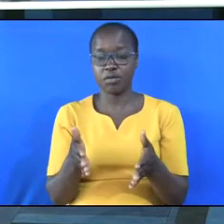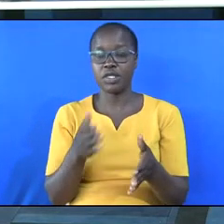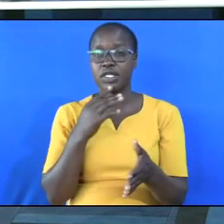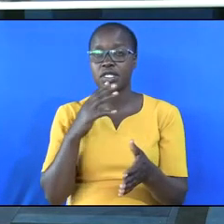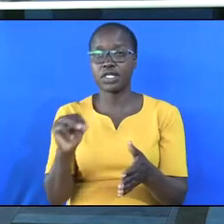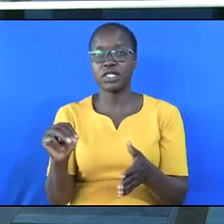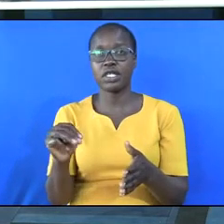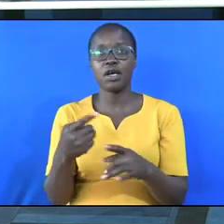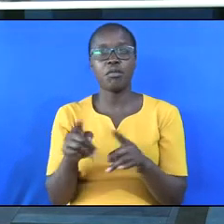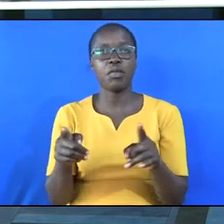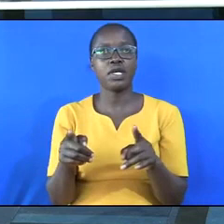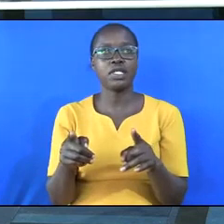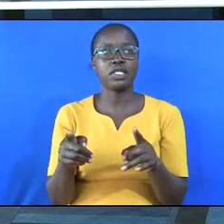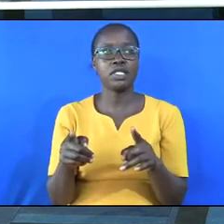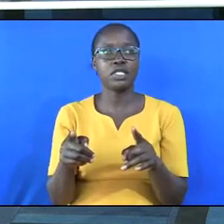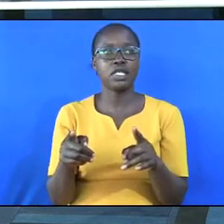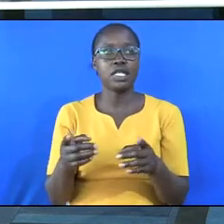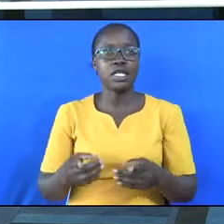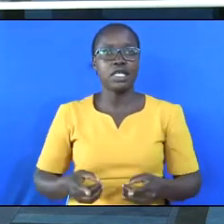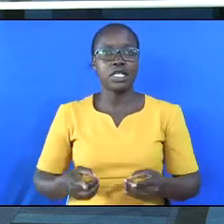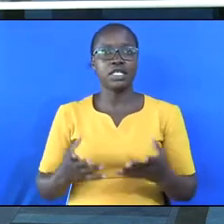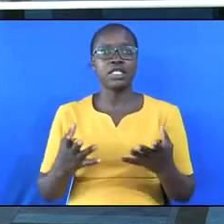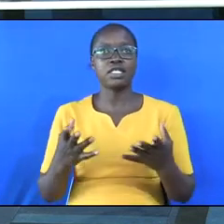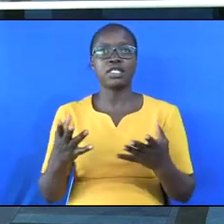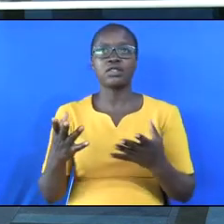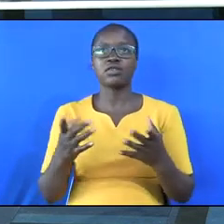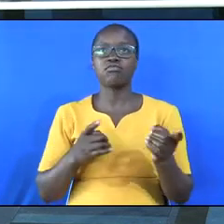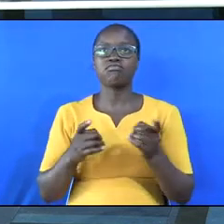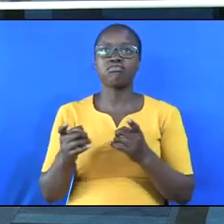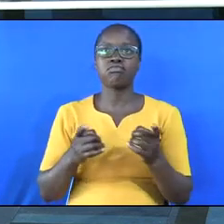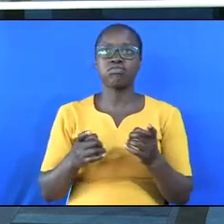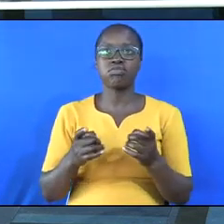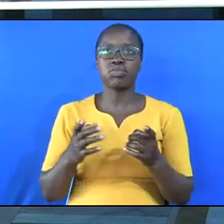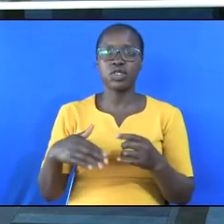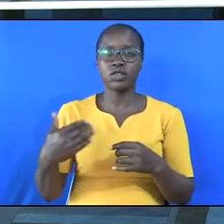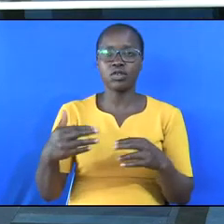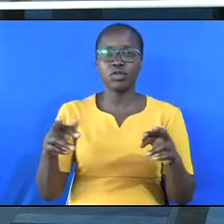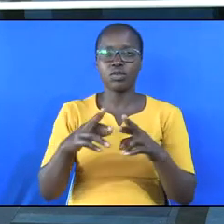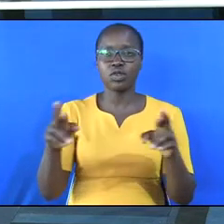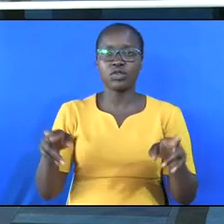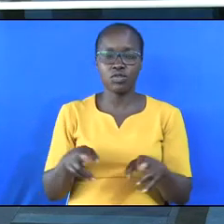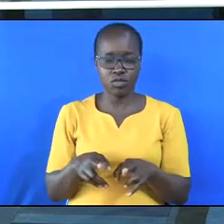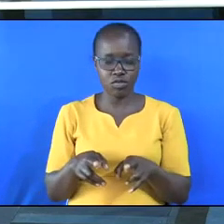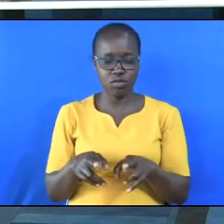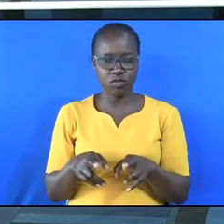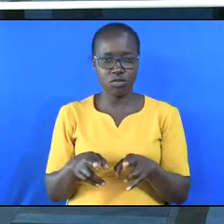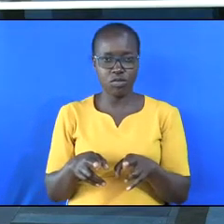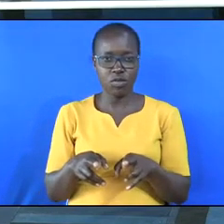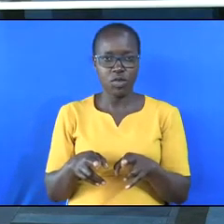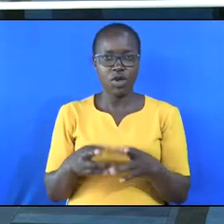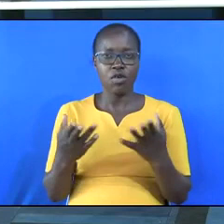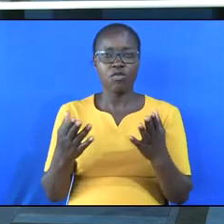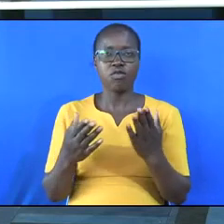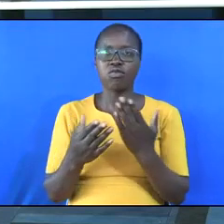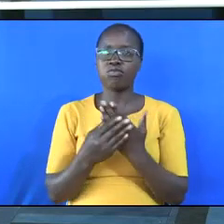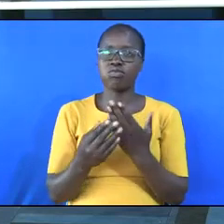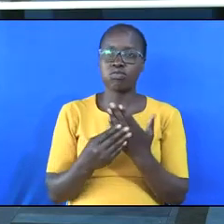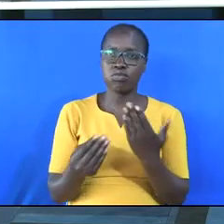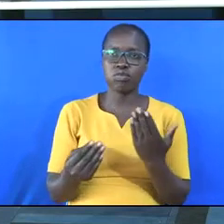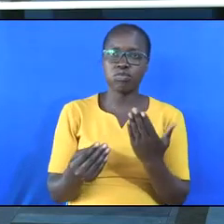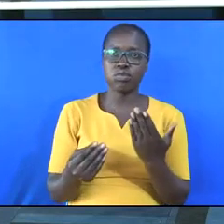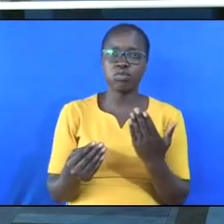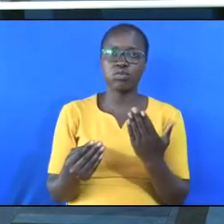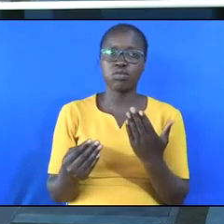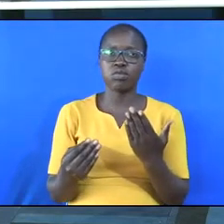but in medications and prescriptions, there's always room for repeat prescriptions or refilling of